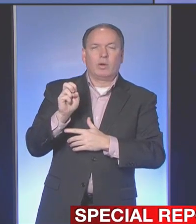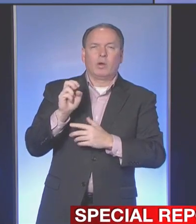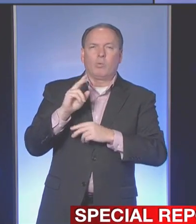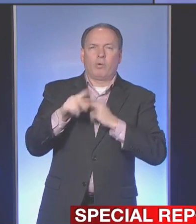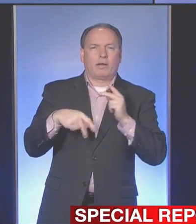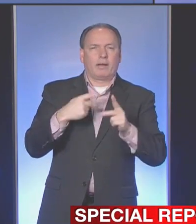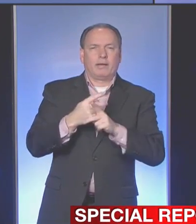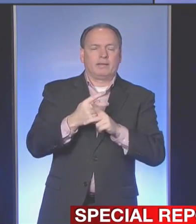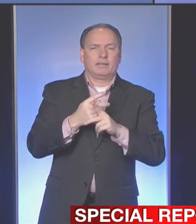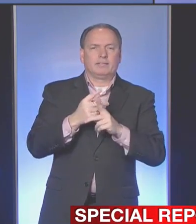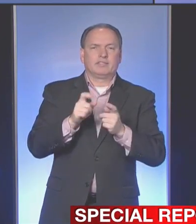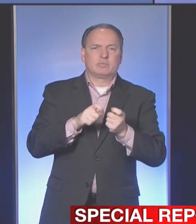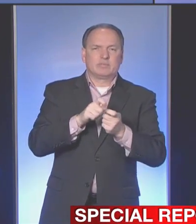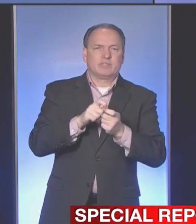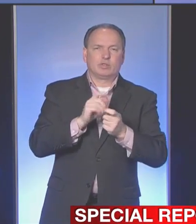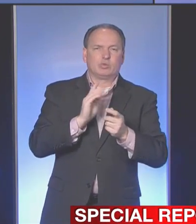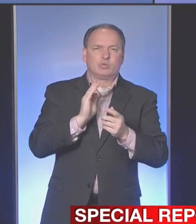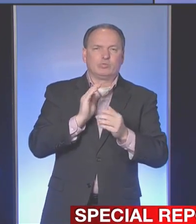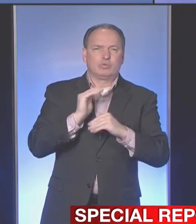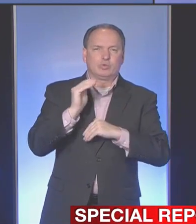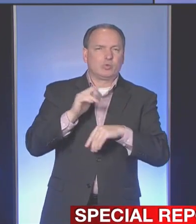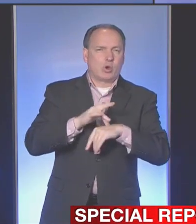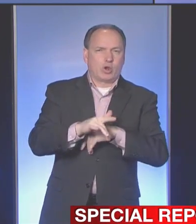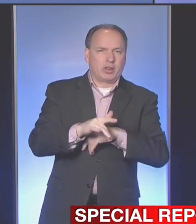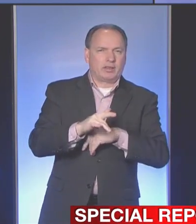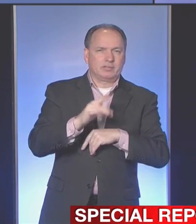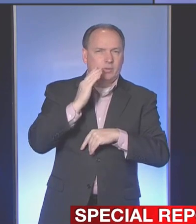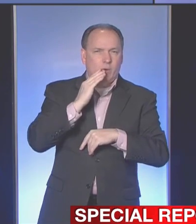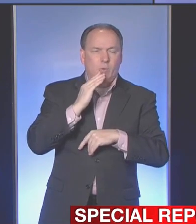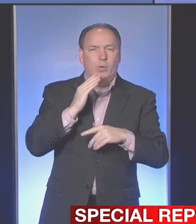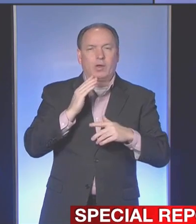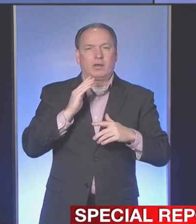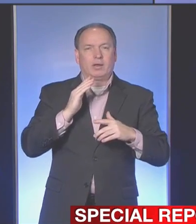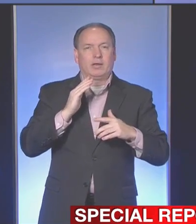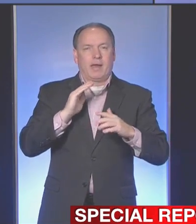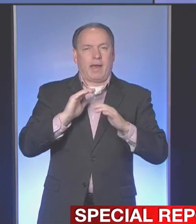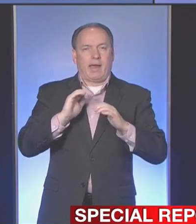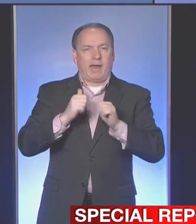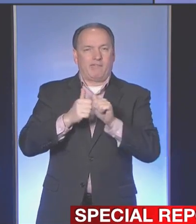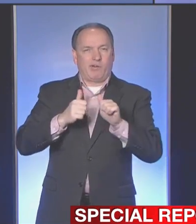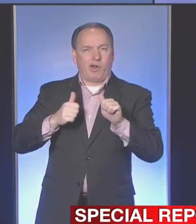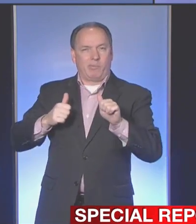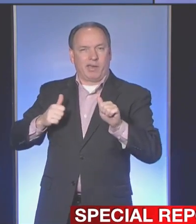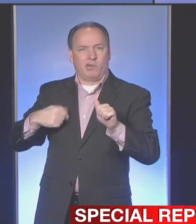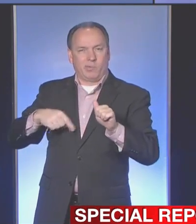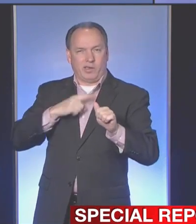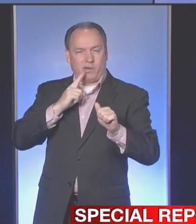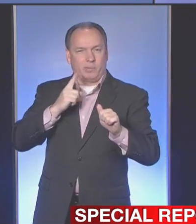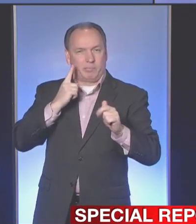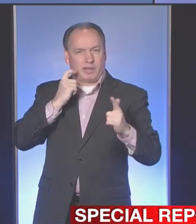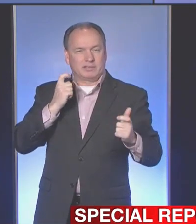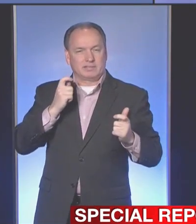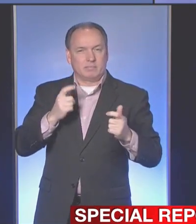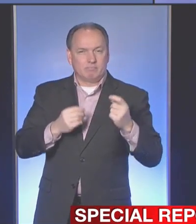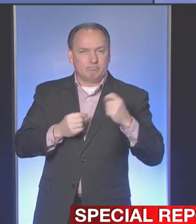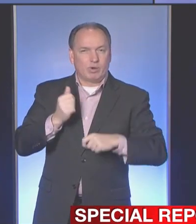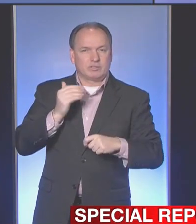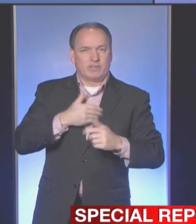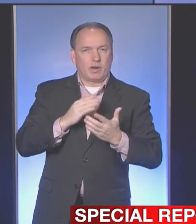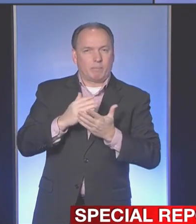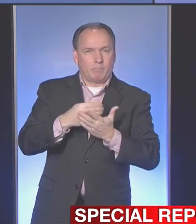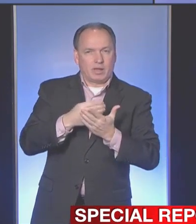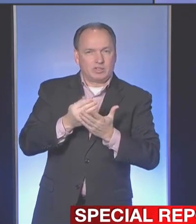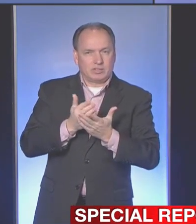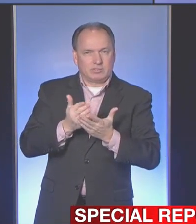of hole we may find ourselves in. And the reason is a big part of our budget is funding that comes through the state.